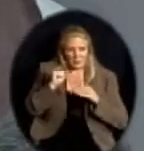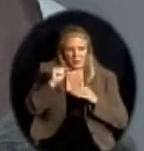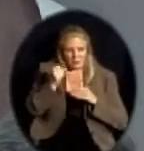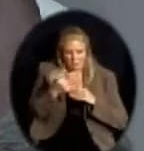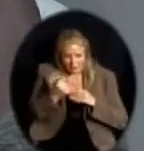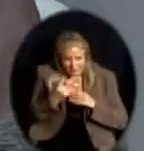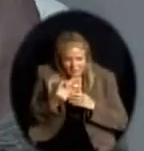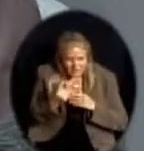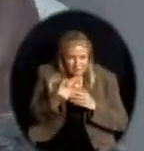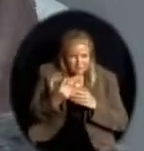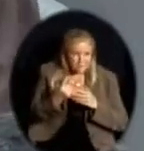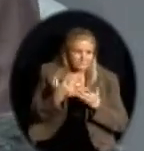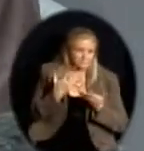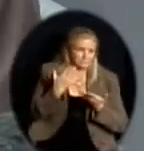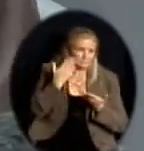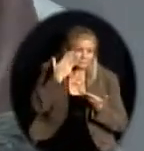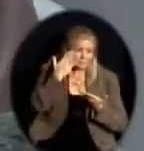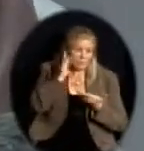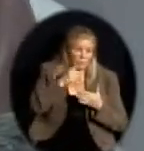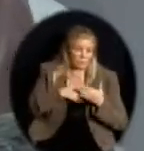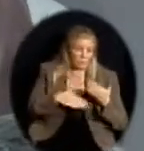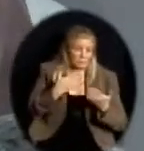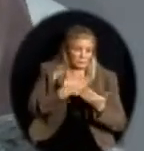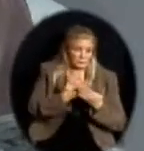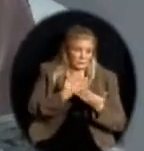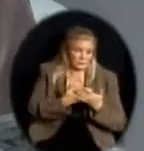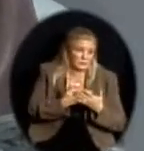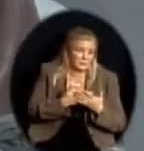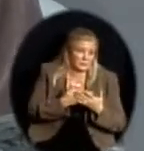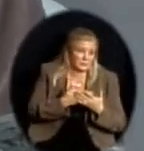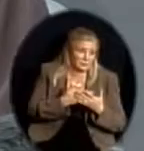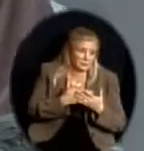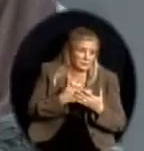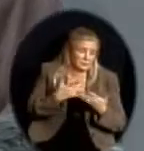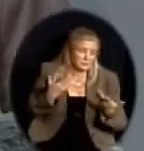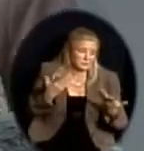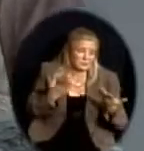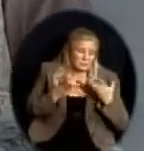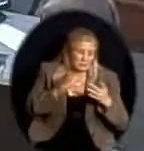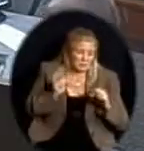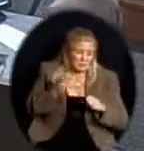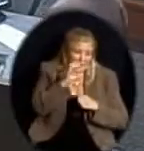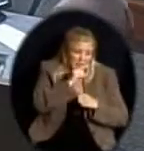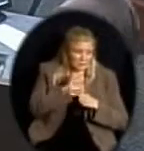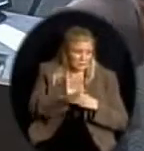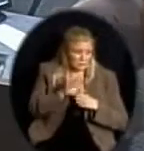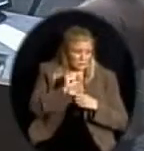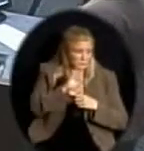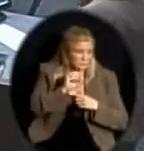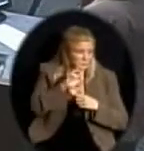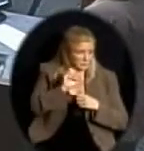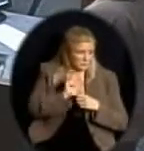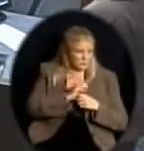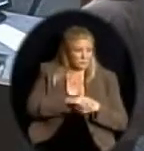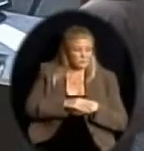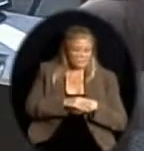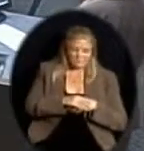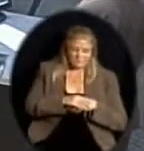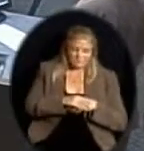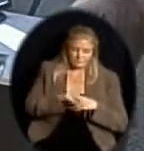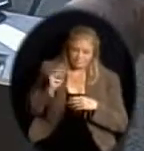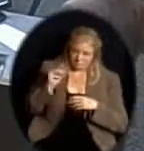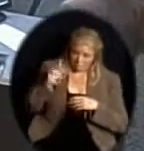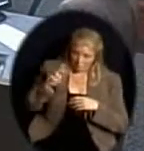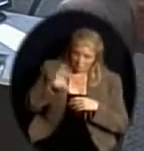what it will prove except we could probably guess already what her score might be on that assessment. Mr. Parker, think you raise a valid point that I think this board